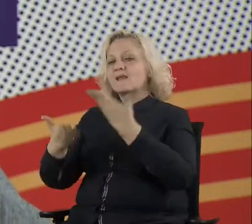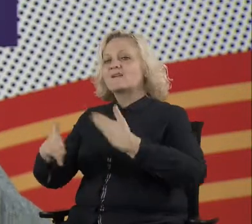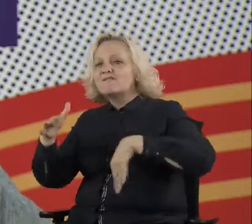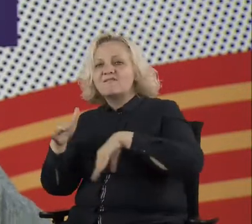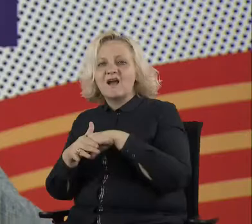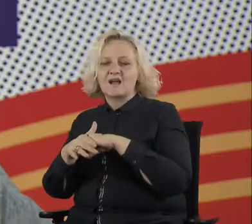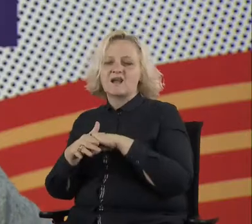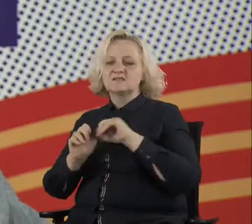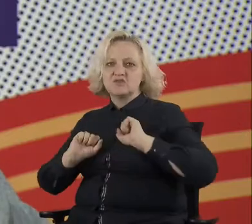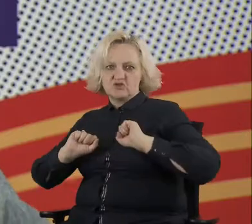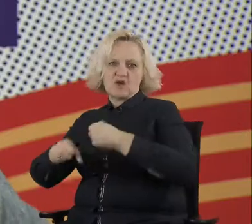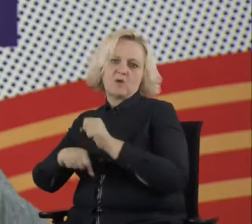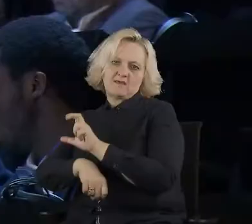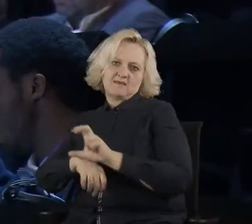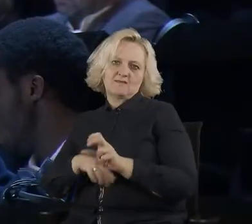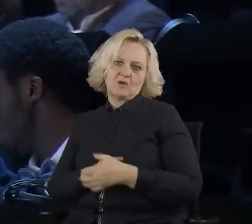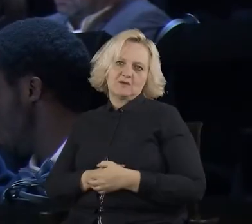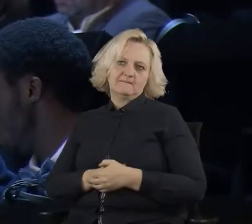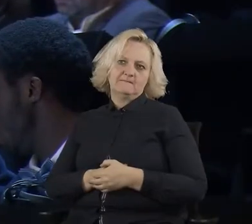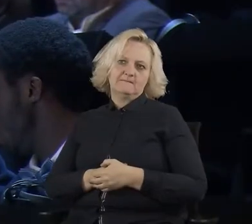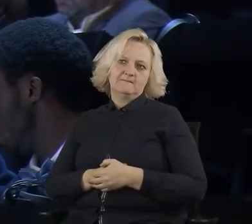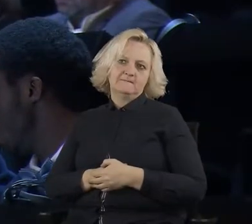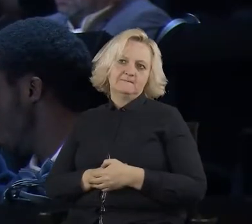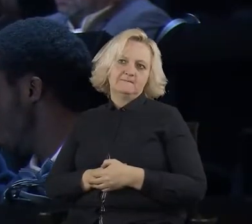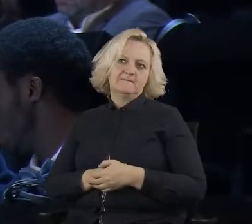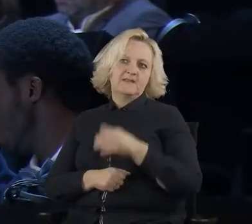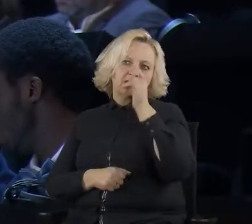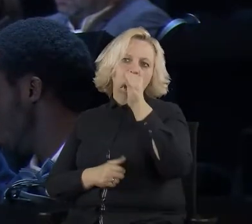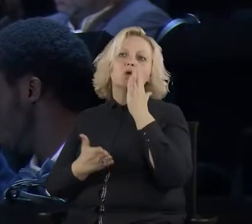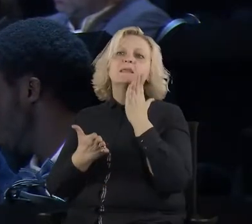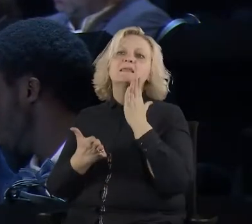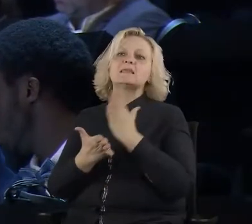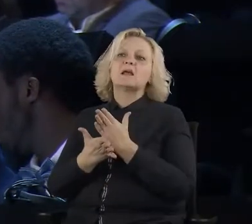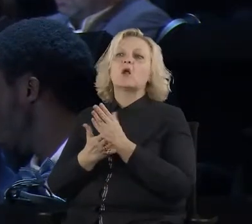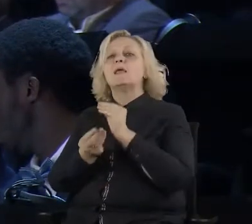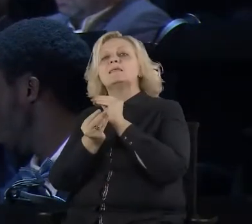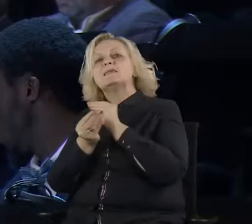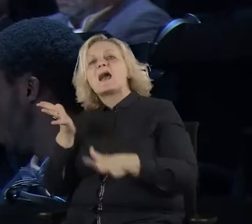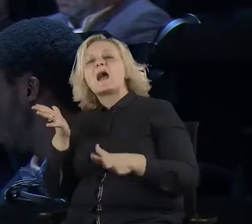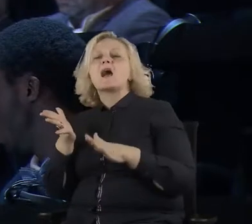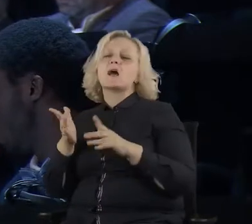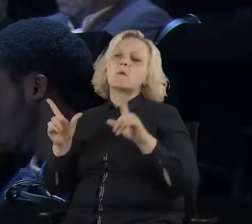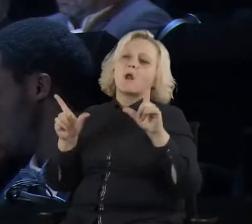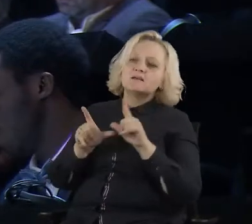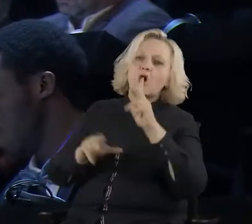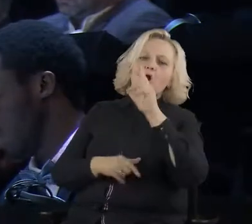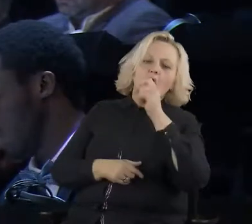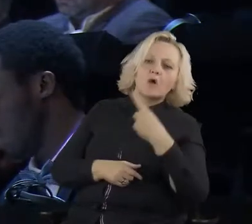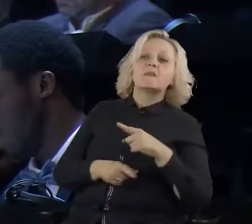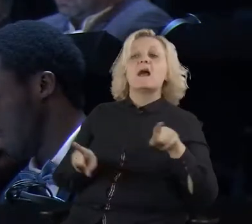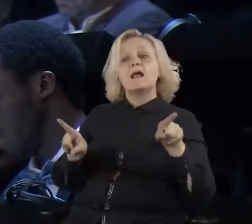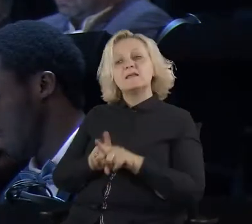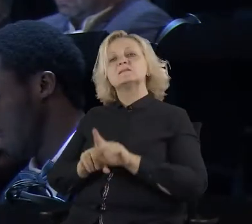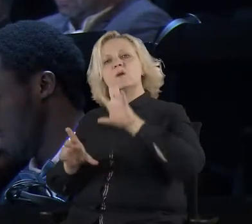reason why there is not only a free license, uh, for the code, but also a social contract. Well, any cities